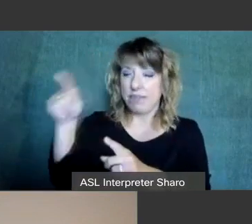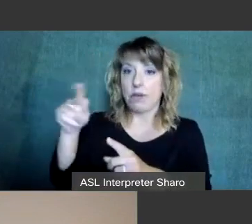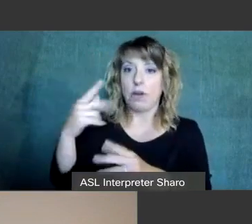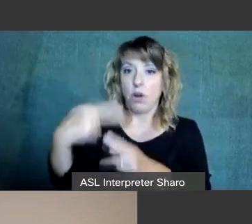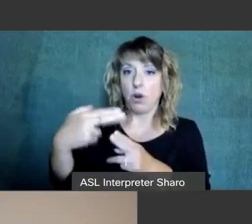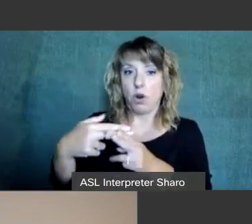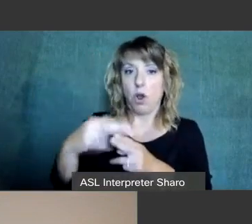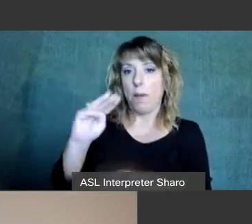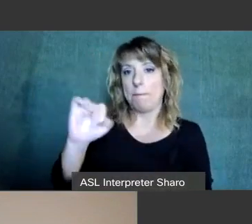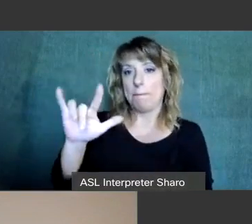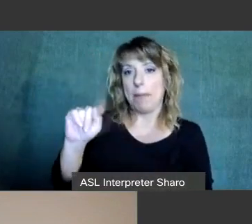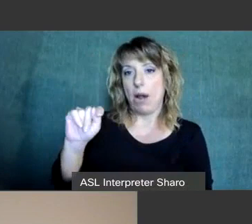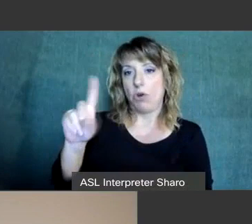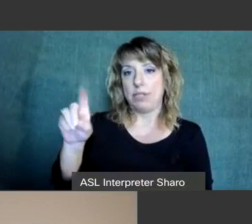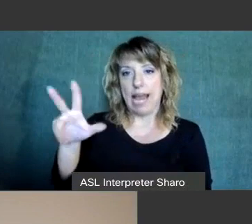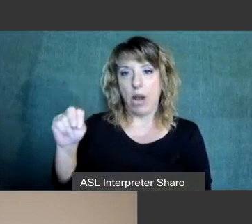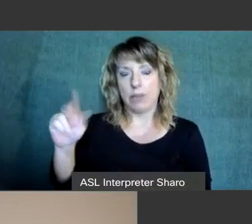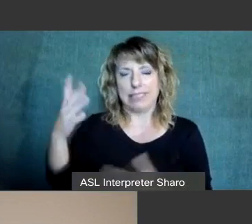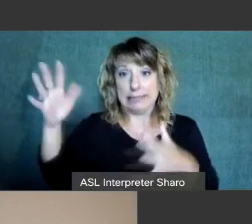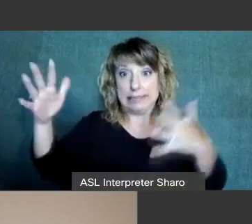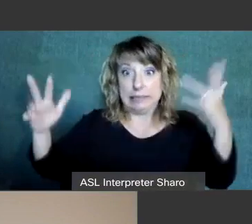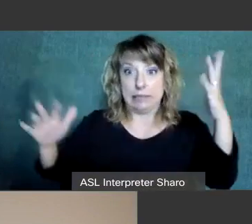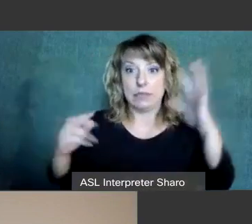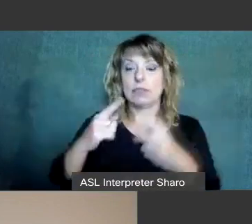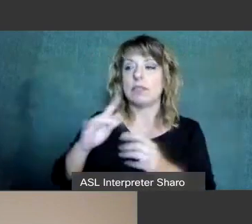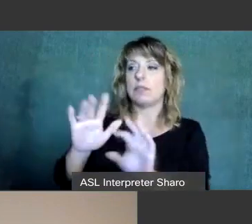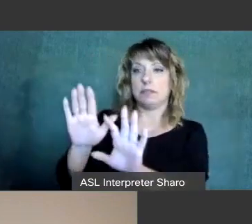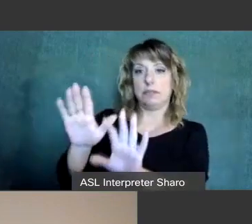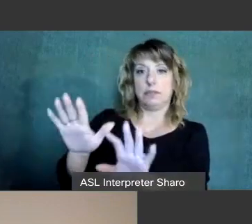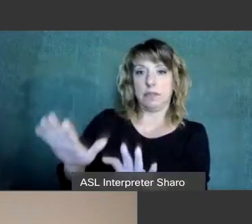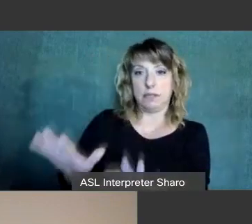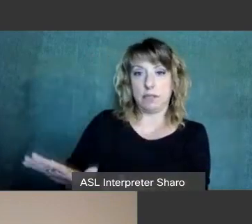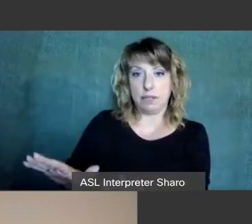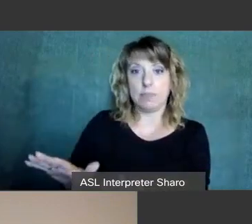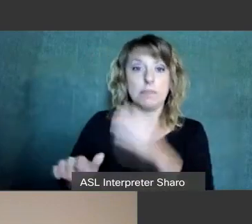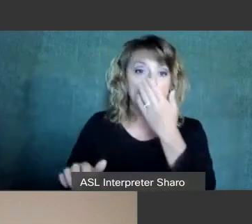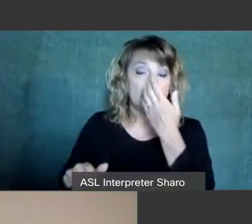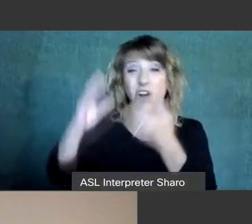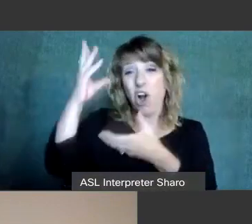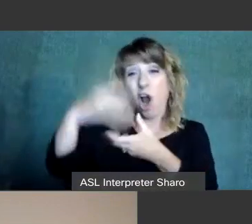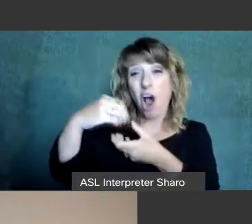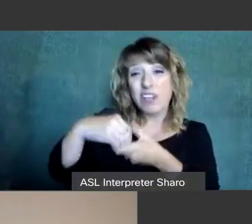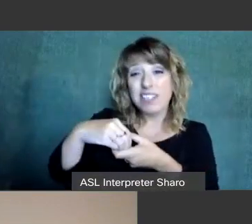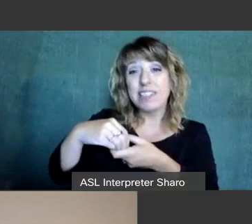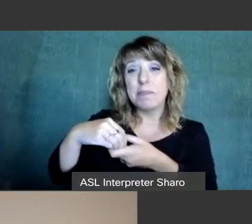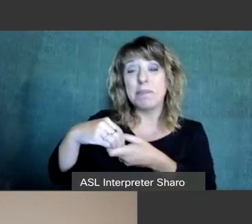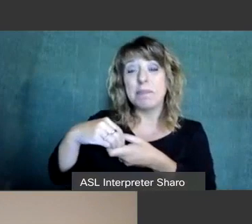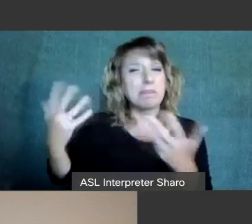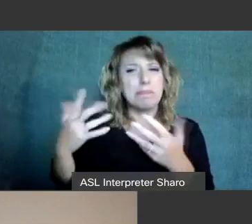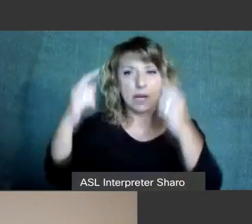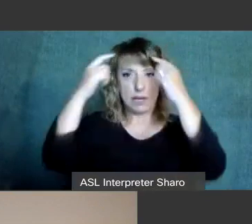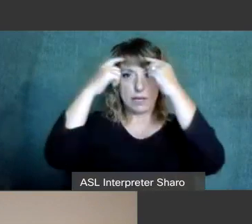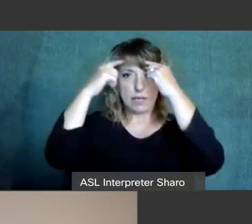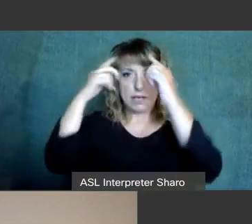a meltdown. We explained to them that autism impacts how a person perceives